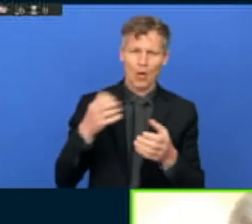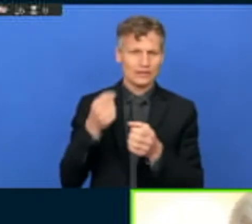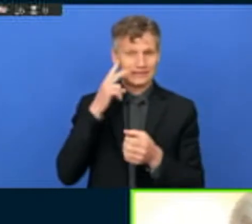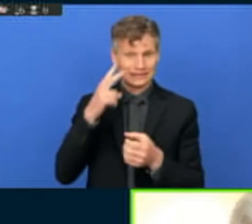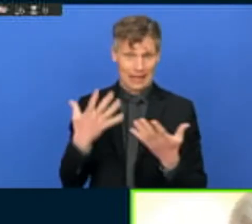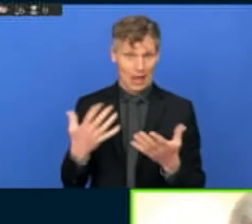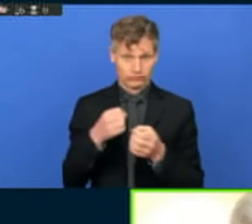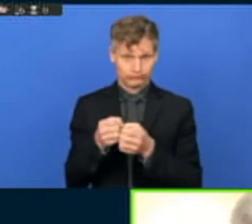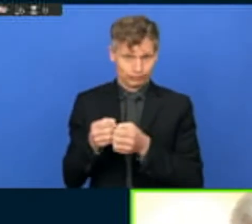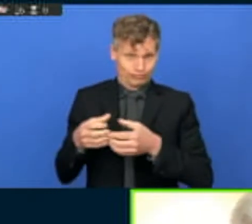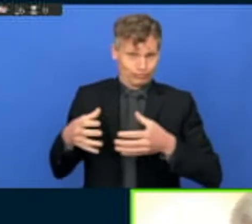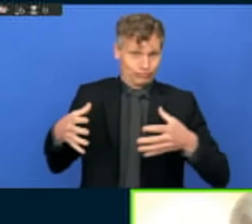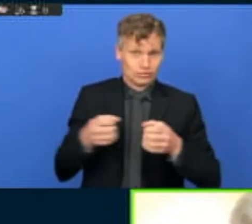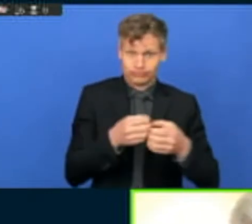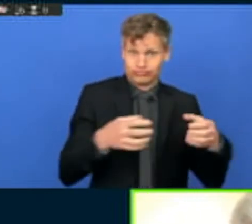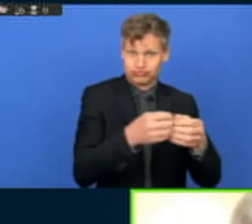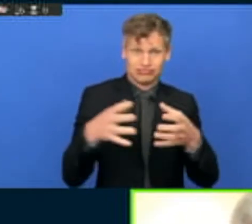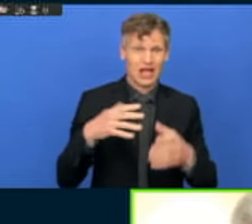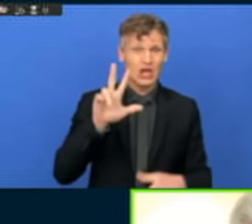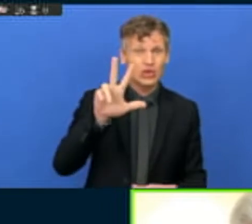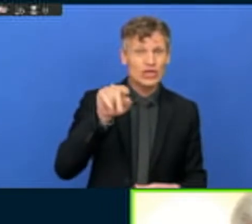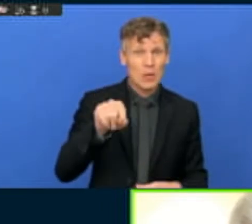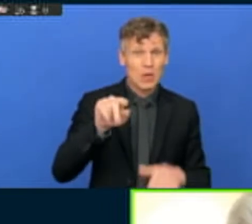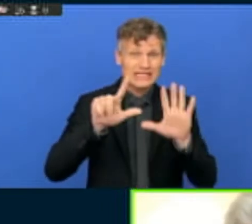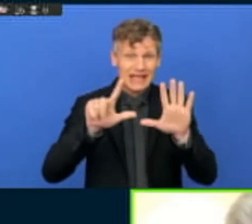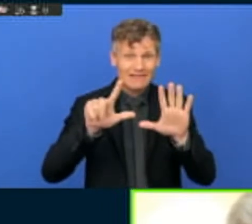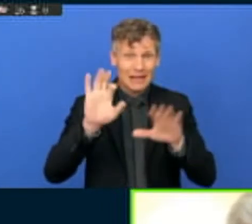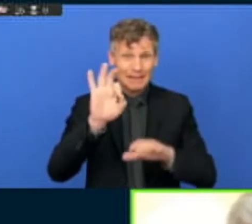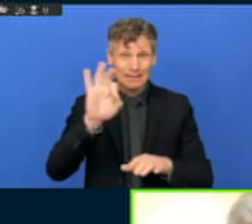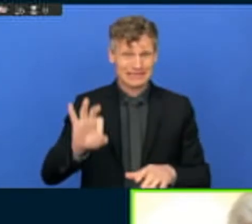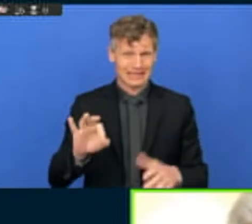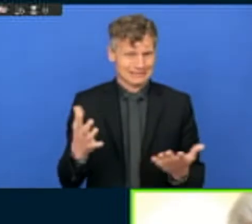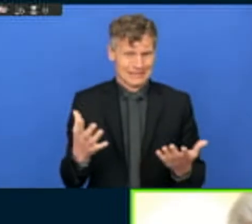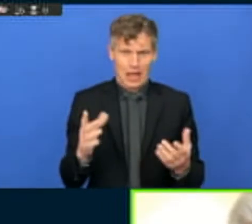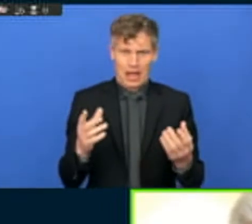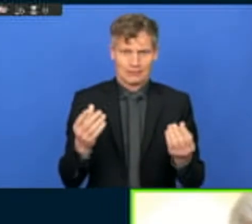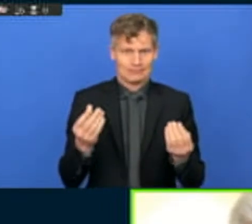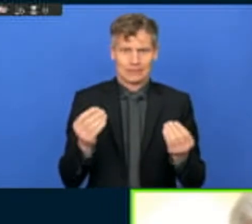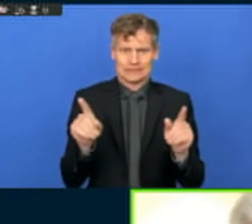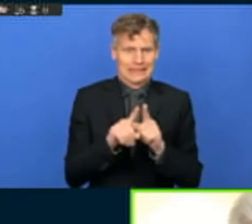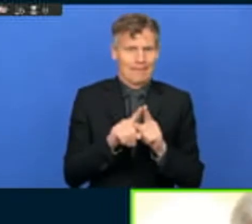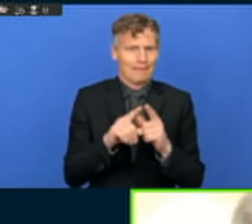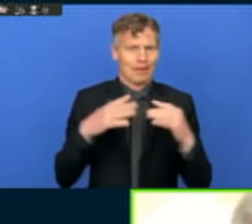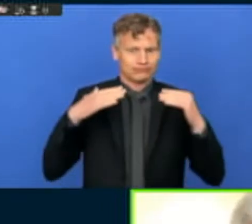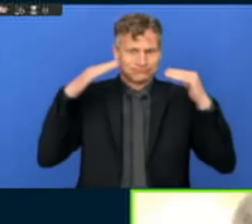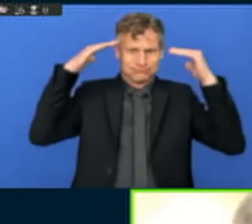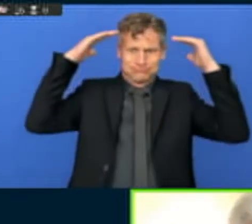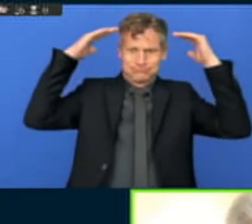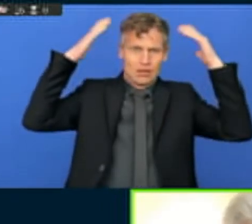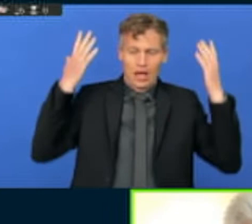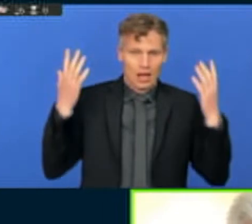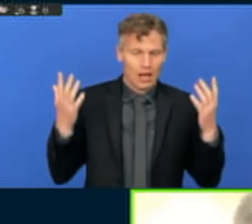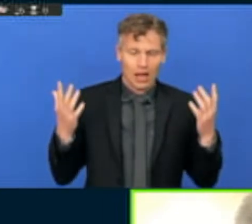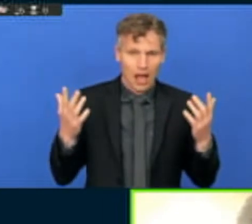at 3.7%. This is almost unmanageable. To manage a growth of 3